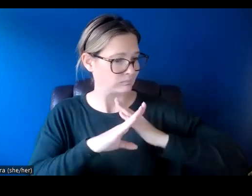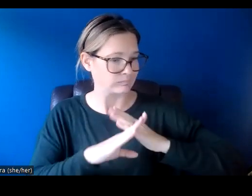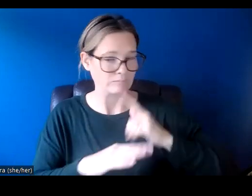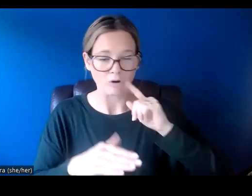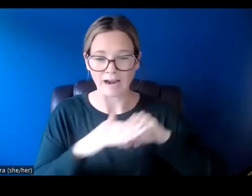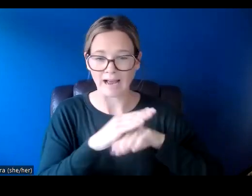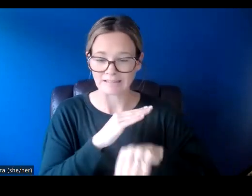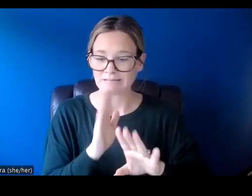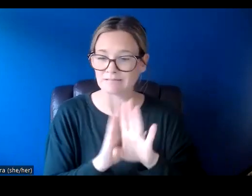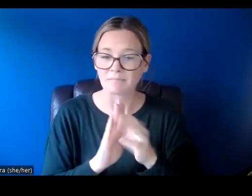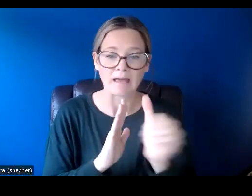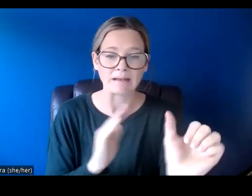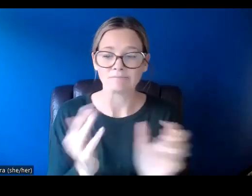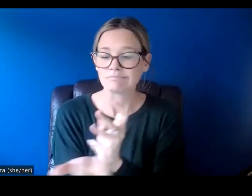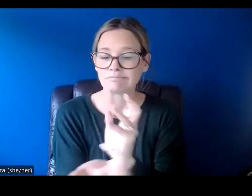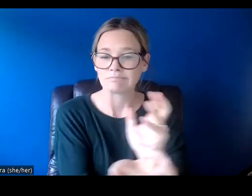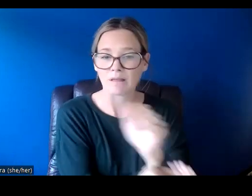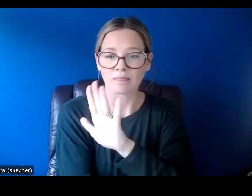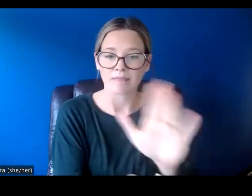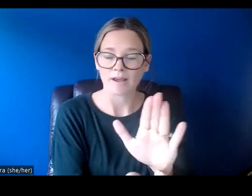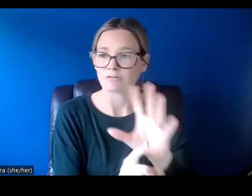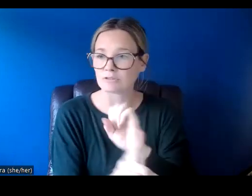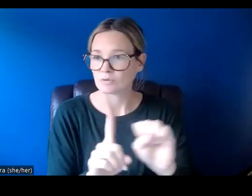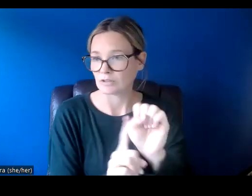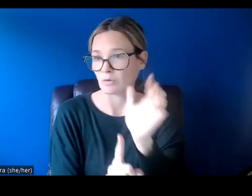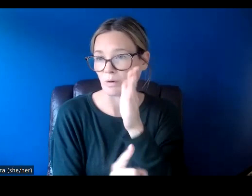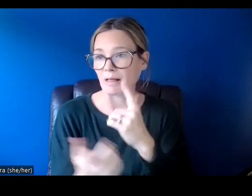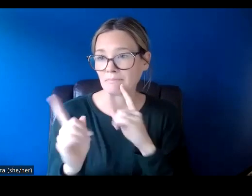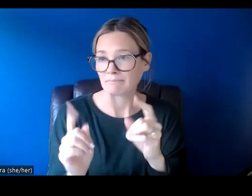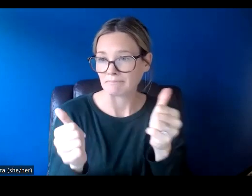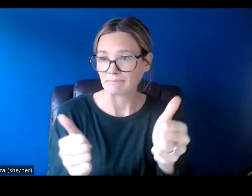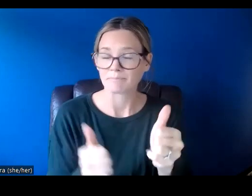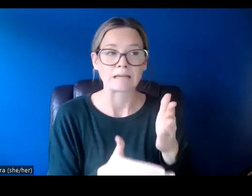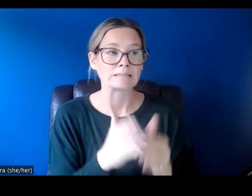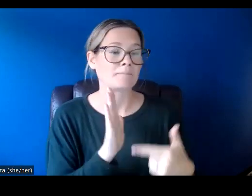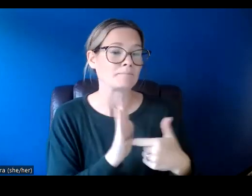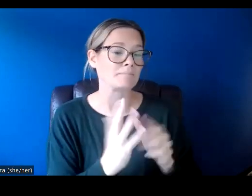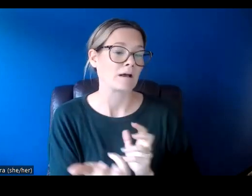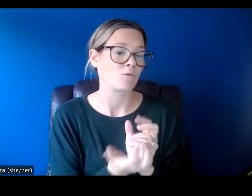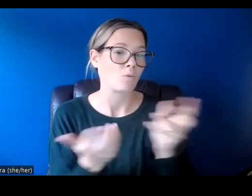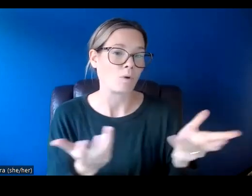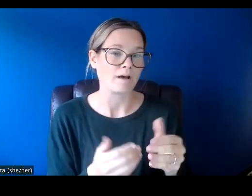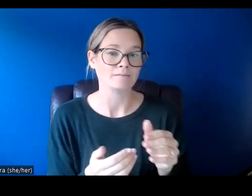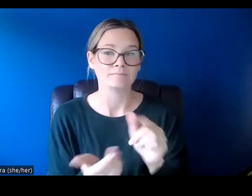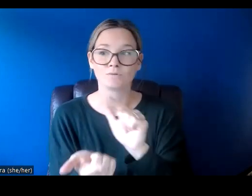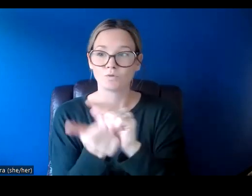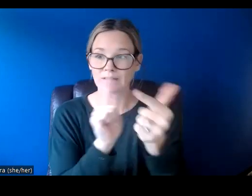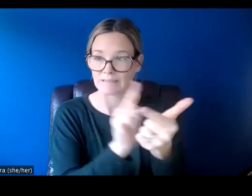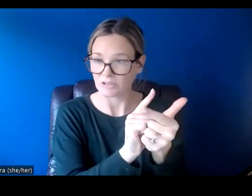accommodations that suit their unique abilities and situations. Some examples of accommodations are translations,